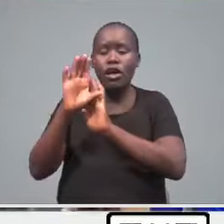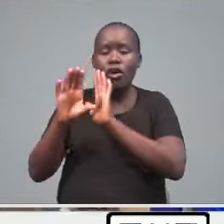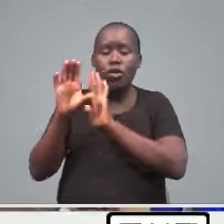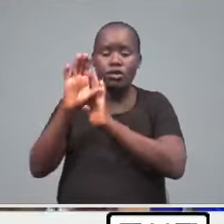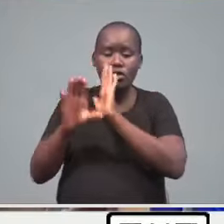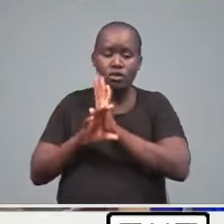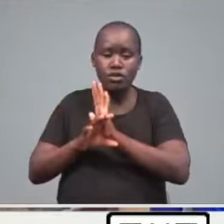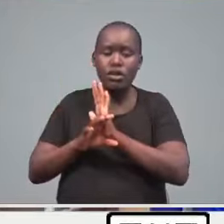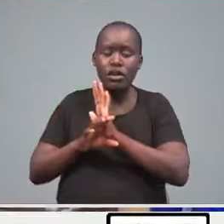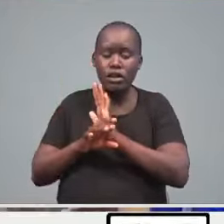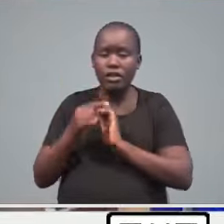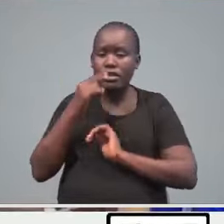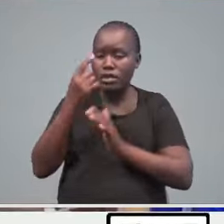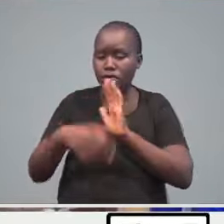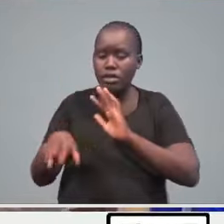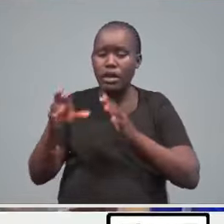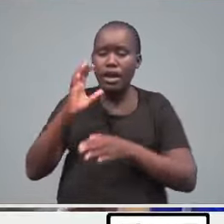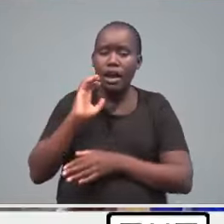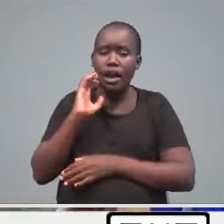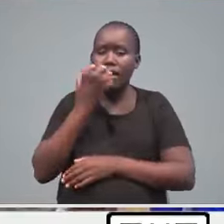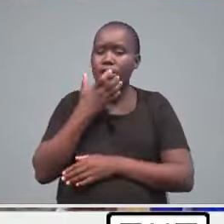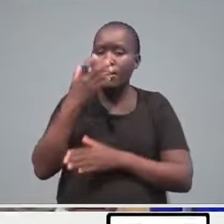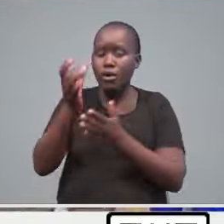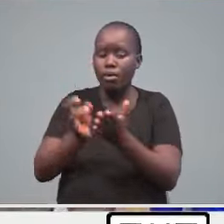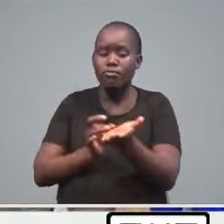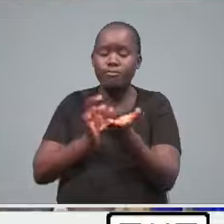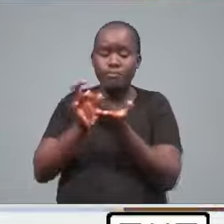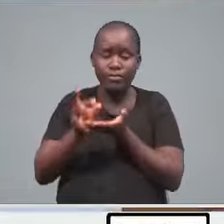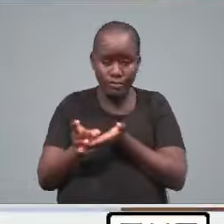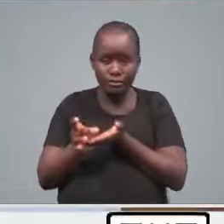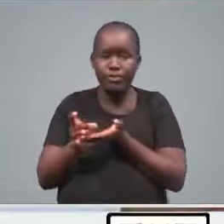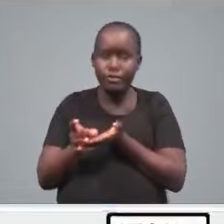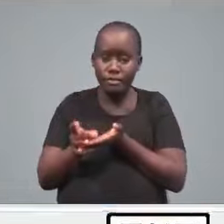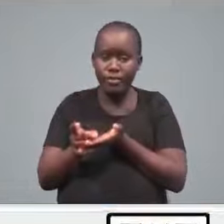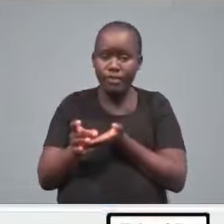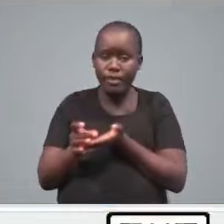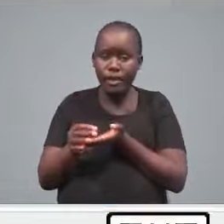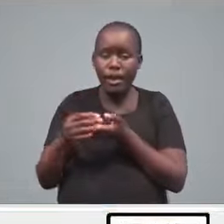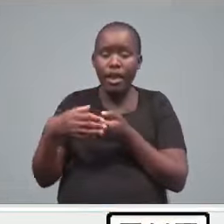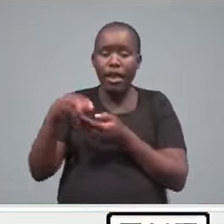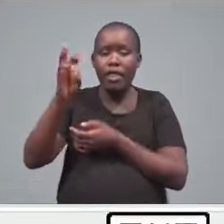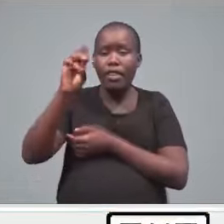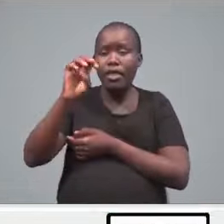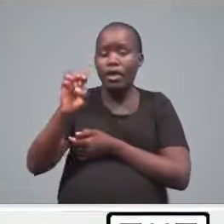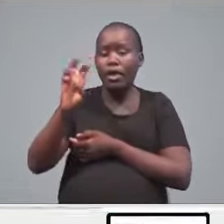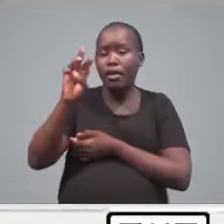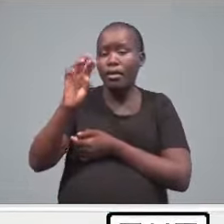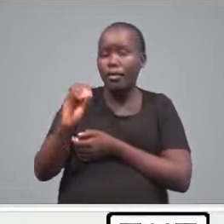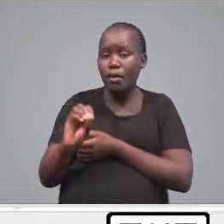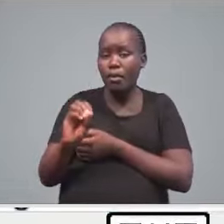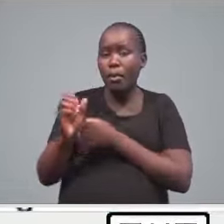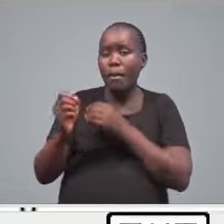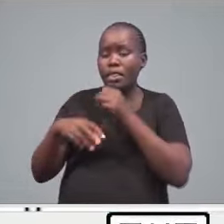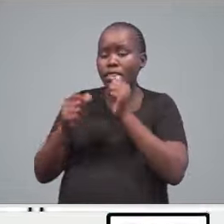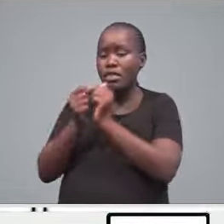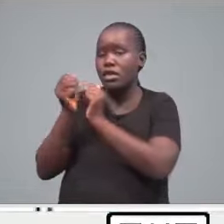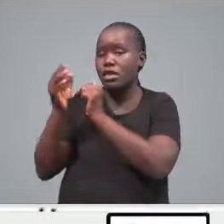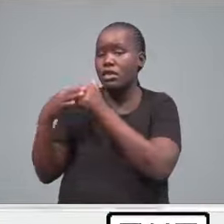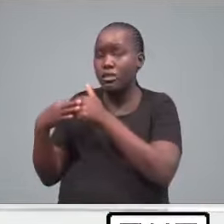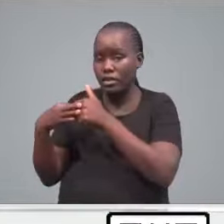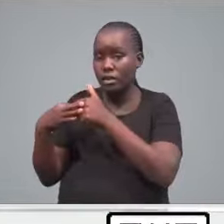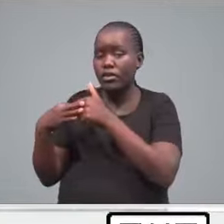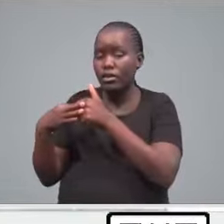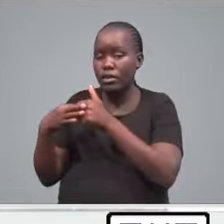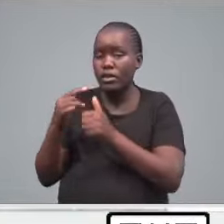related to Gashagwa's impeachment. In the memo dated October 18th, the